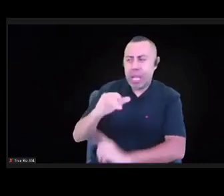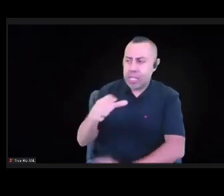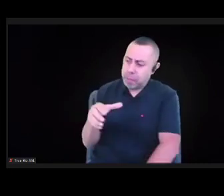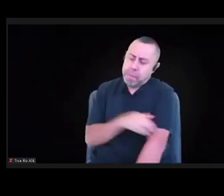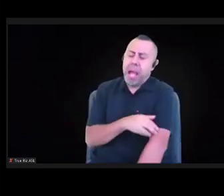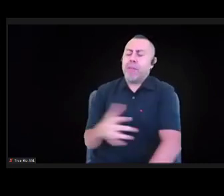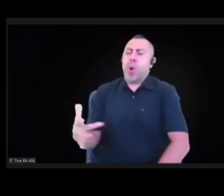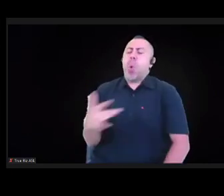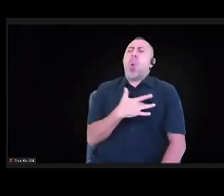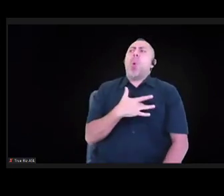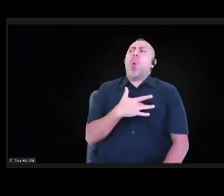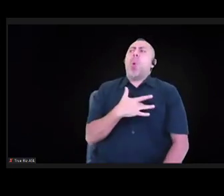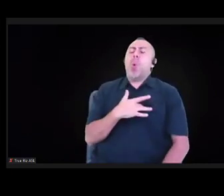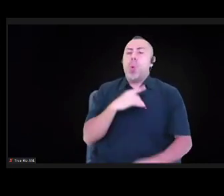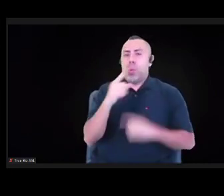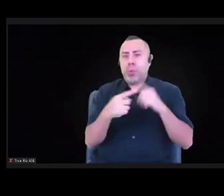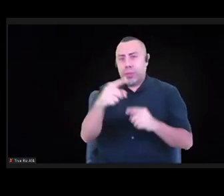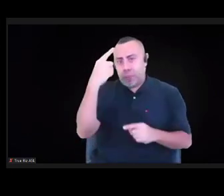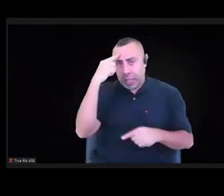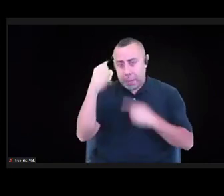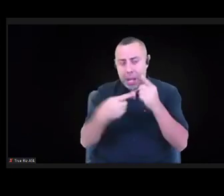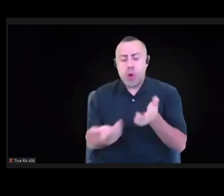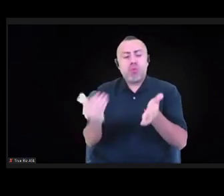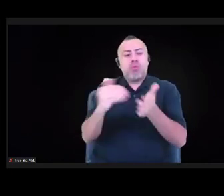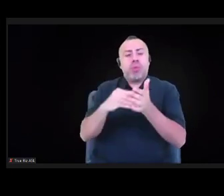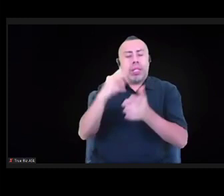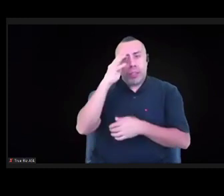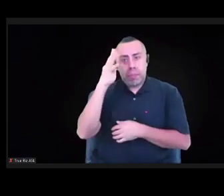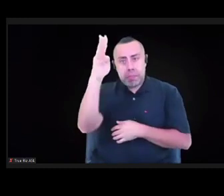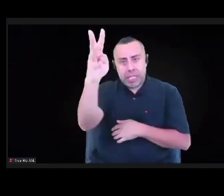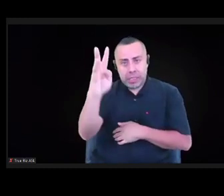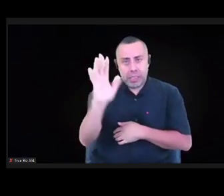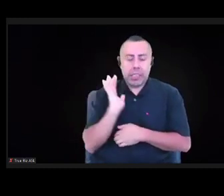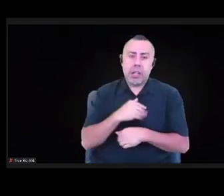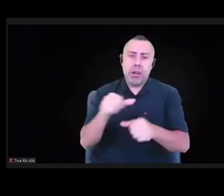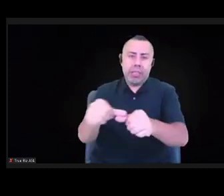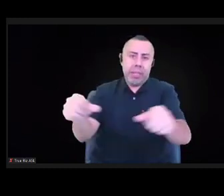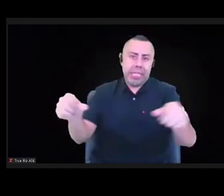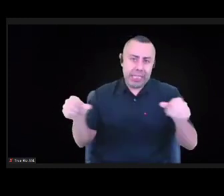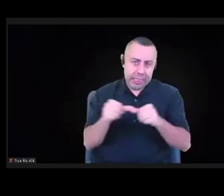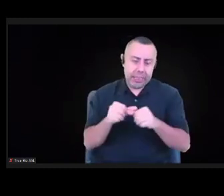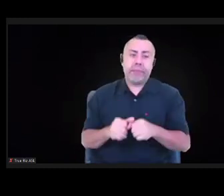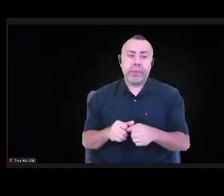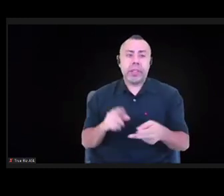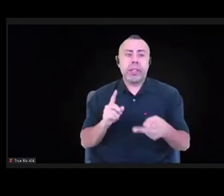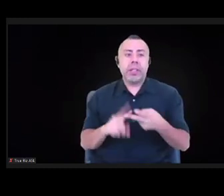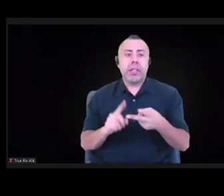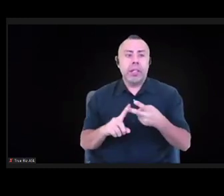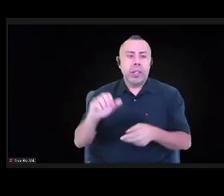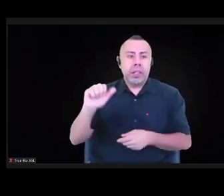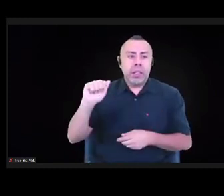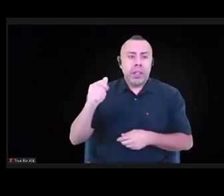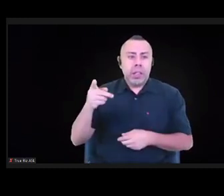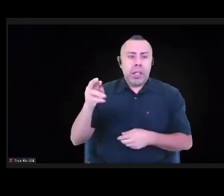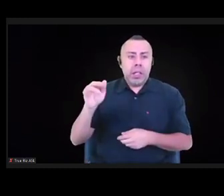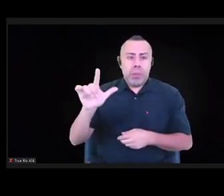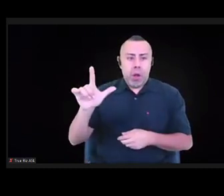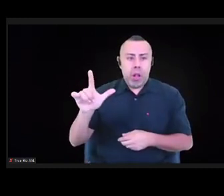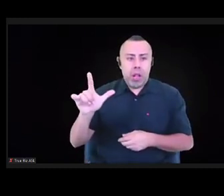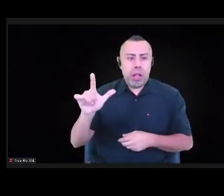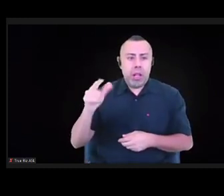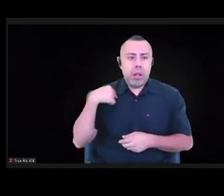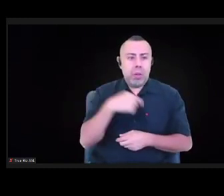space. In April, we really started to see the work that local communities,